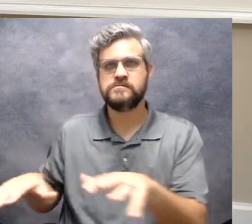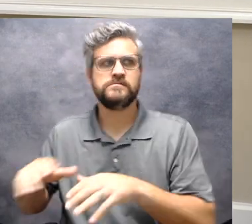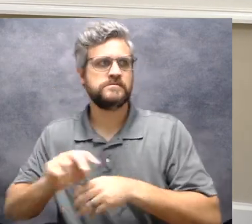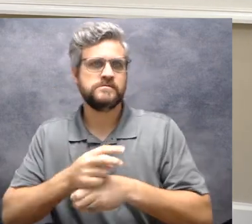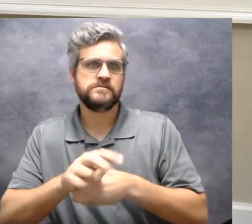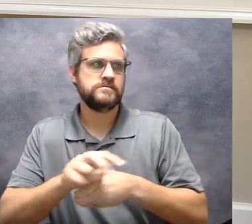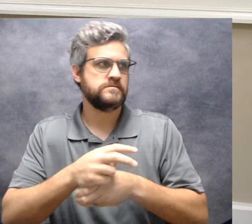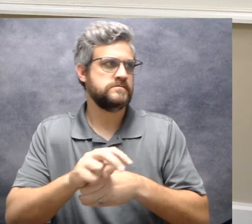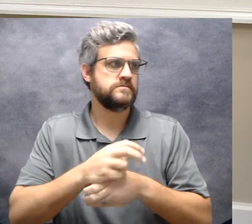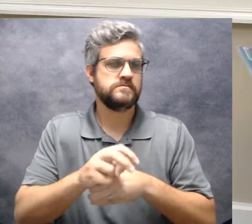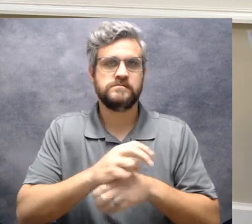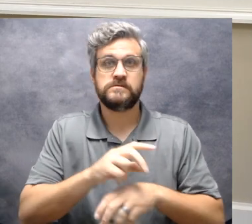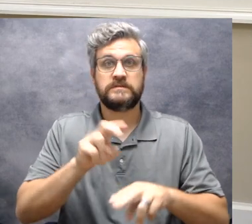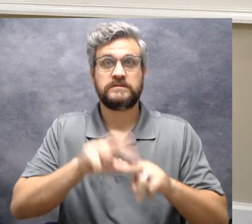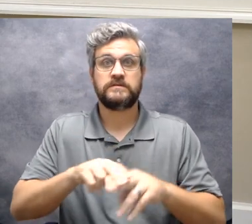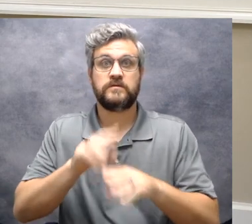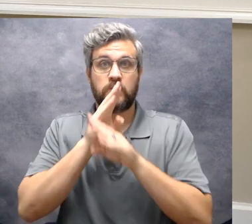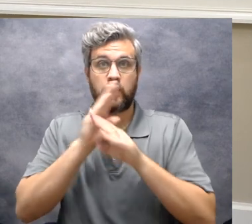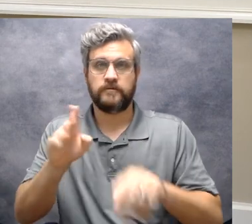sit